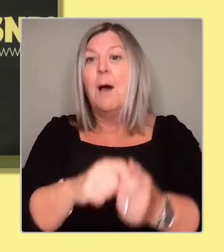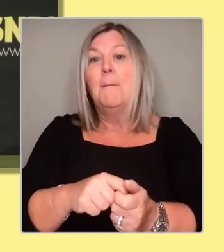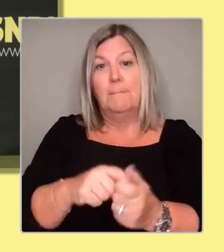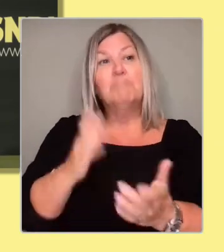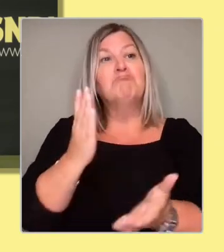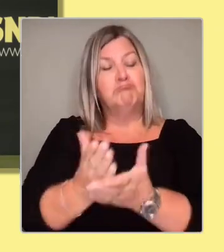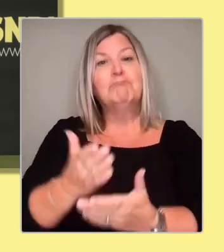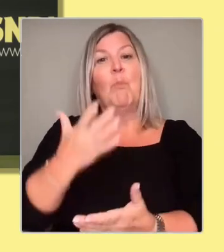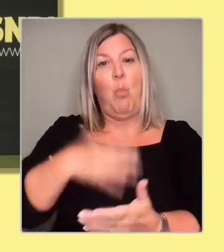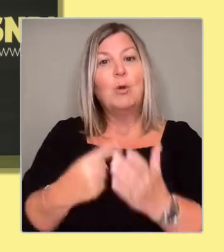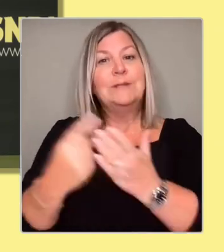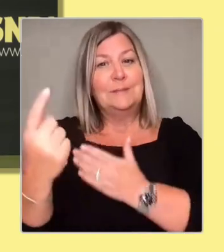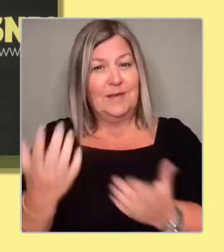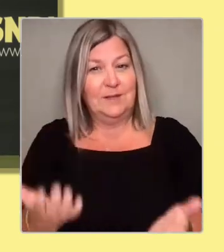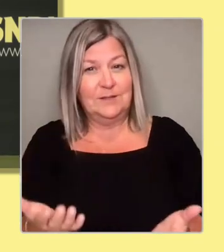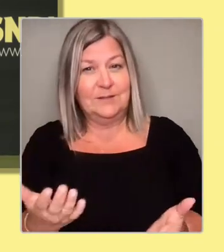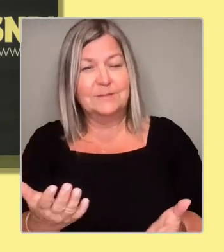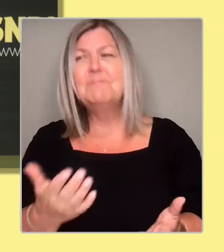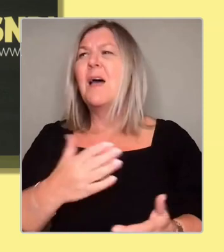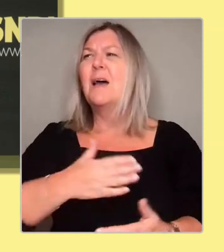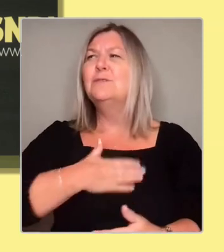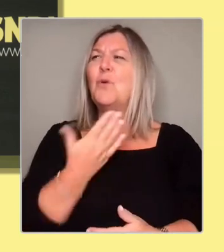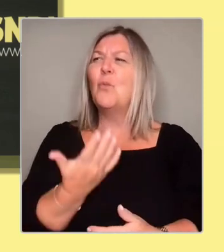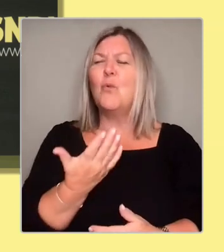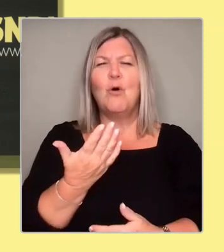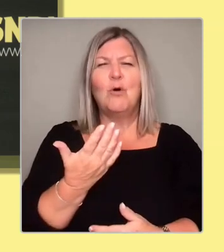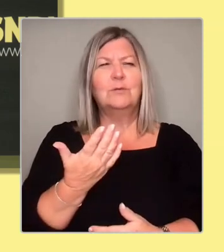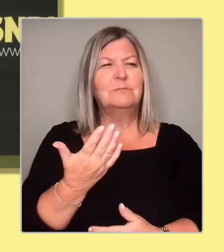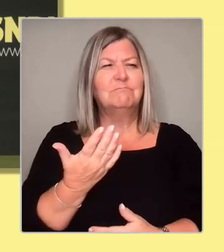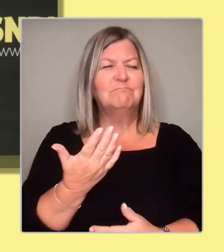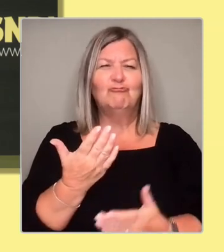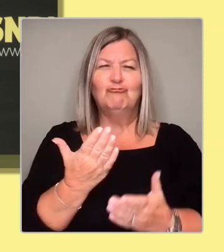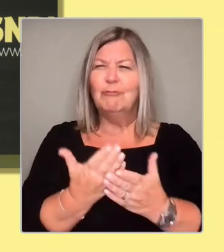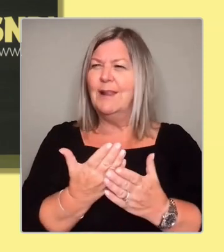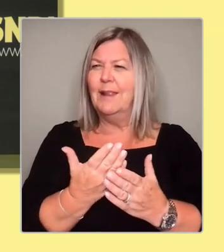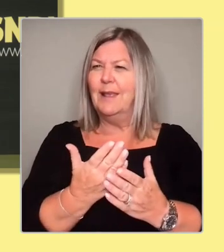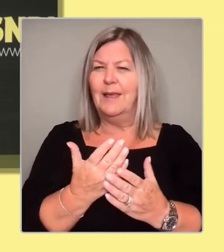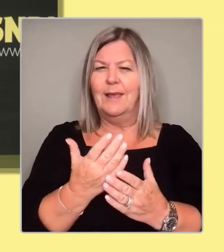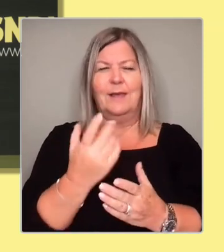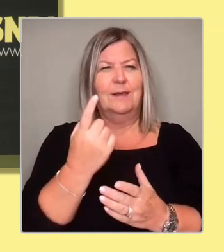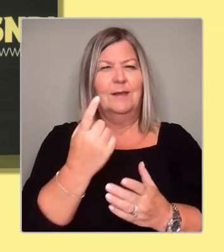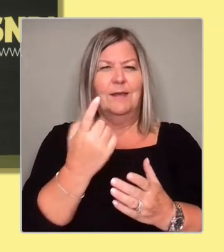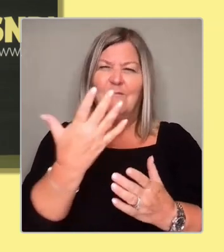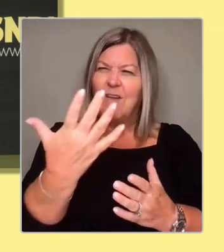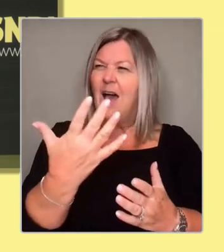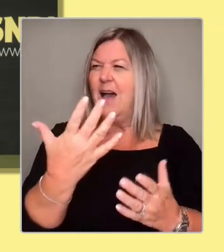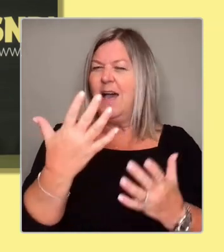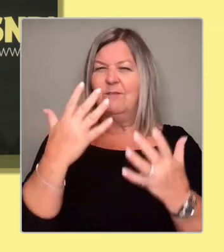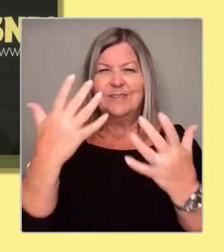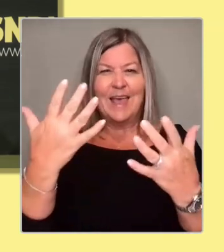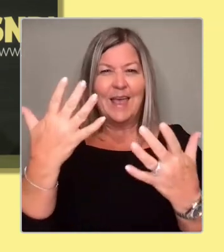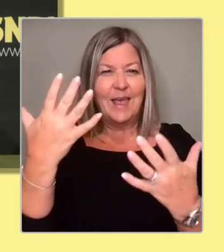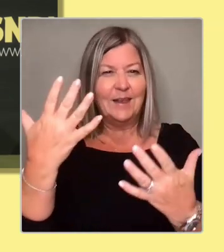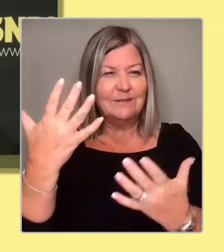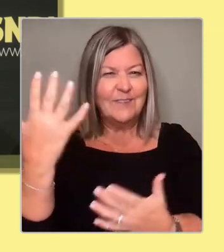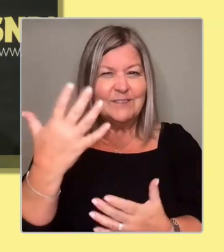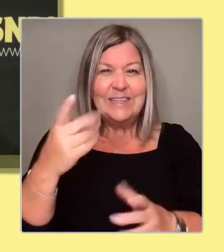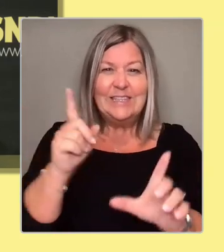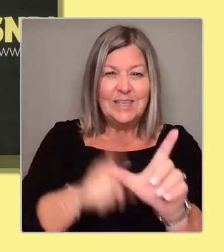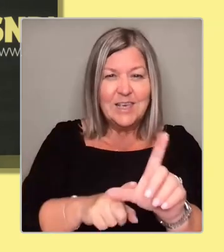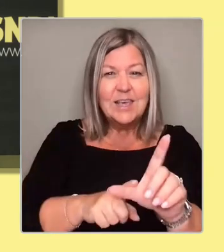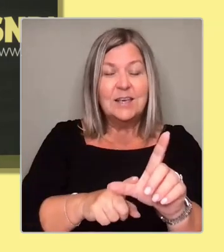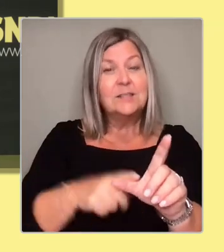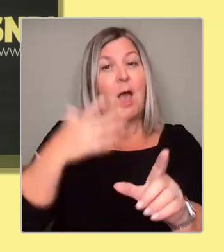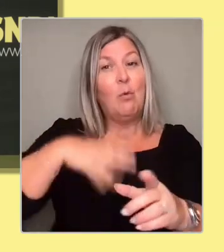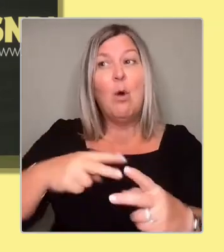I want us in five years, 10 years, 15 years, to be looking back at Scotland's success. And I think the more